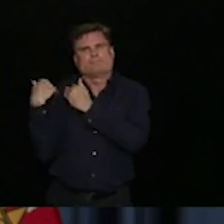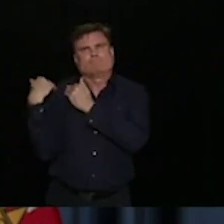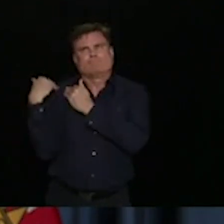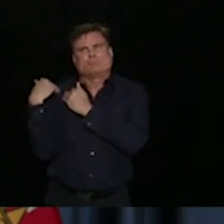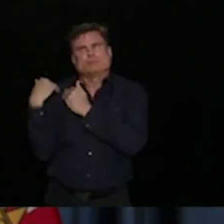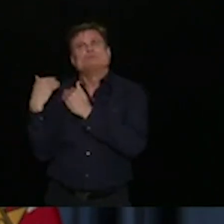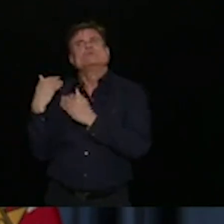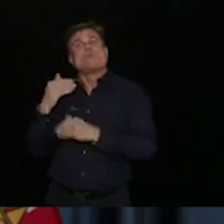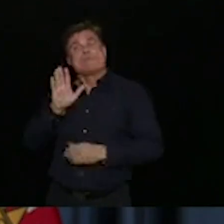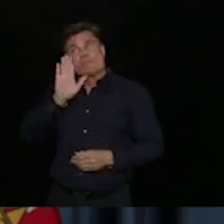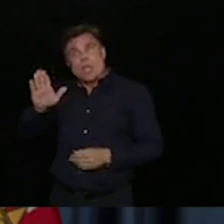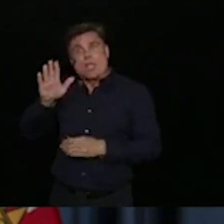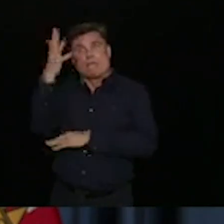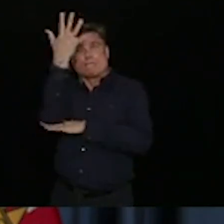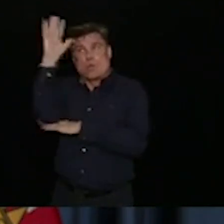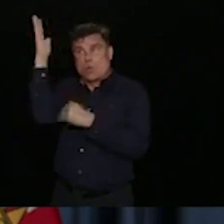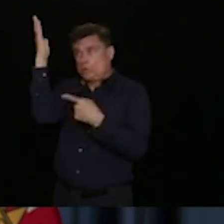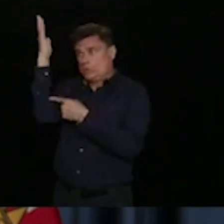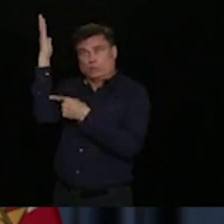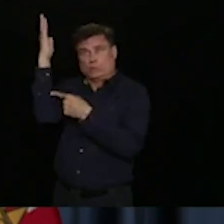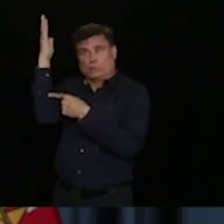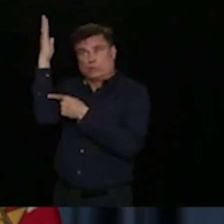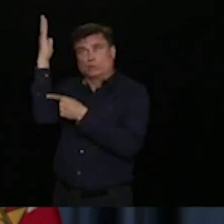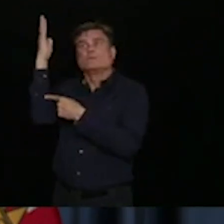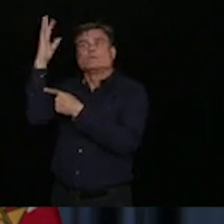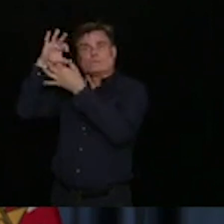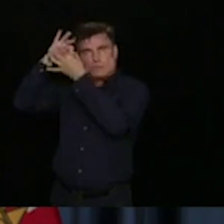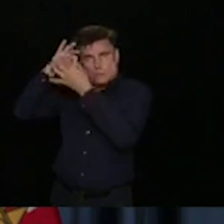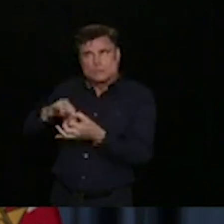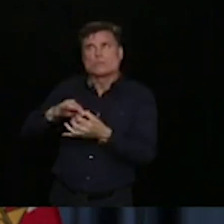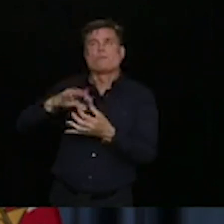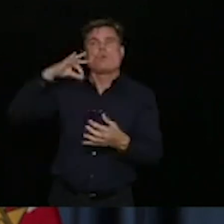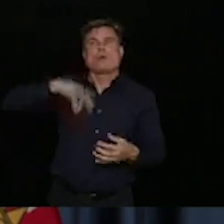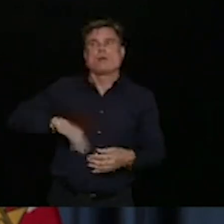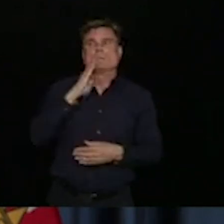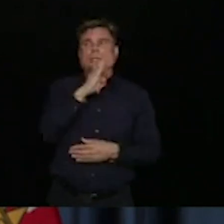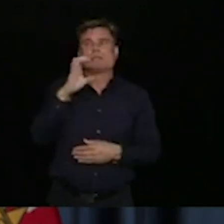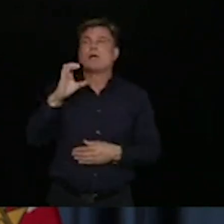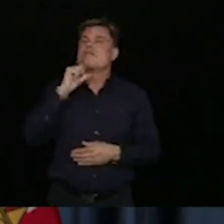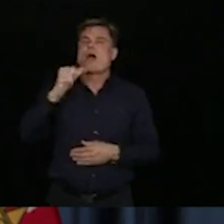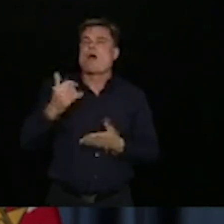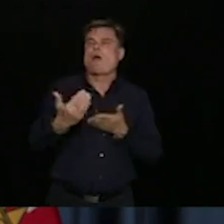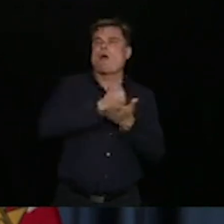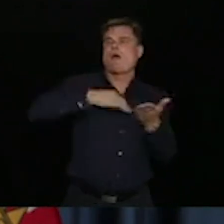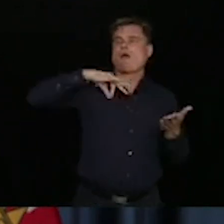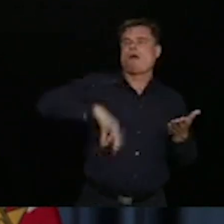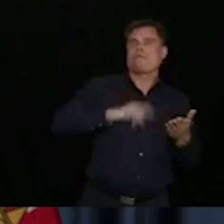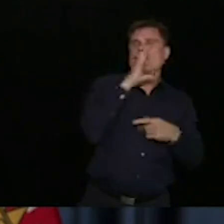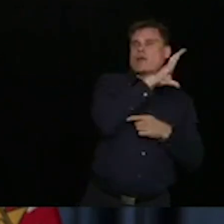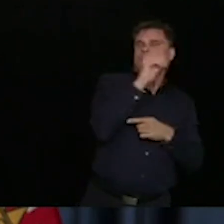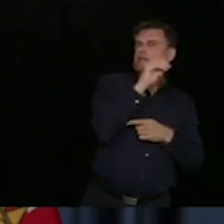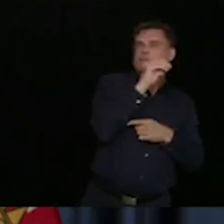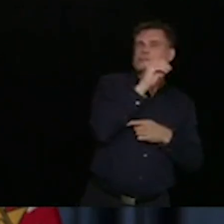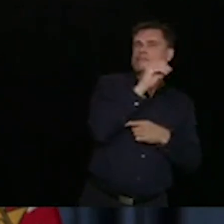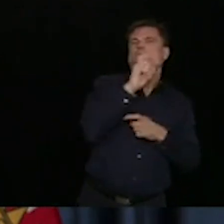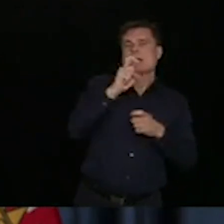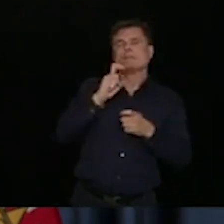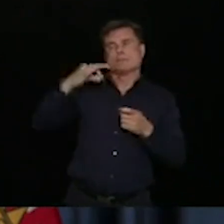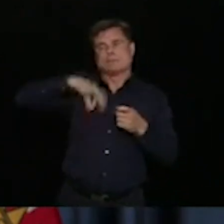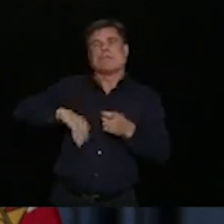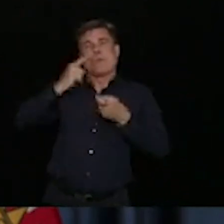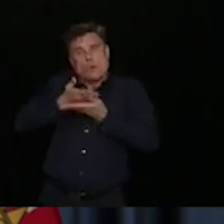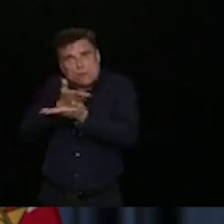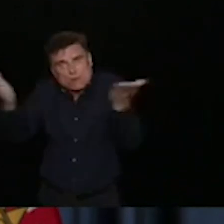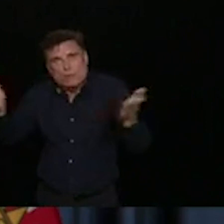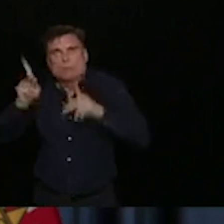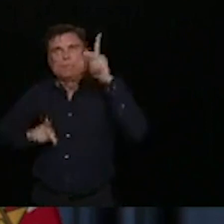work that they do, not just benefits their shareholders, but benefits the communities where they operate. We put in place